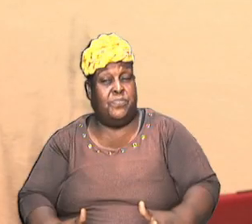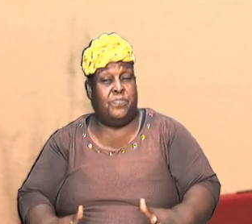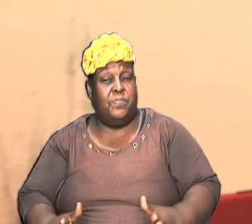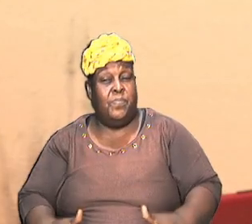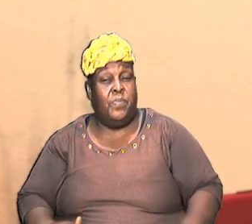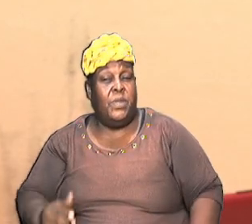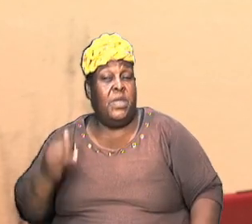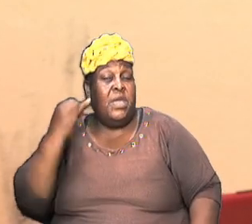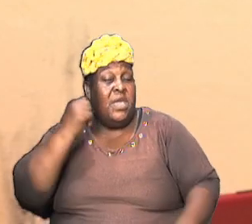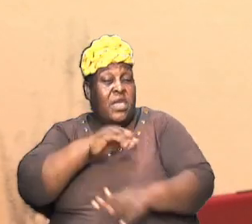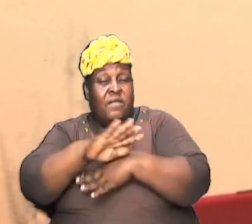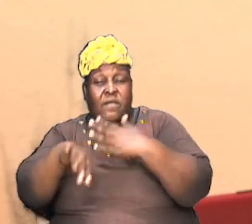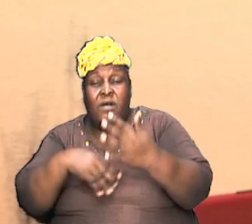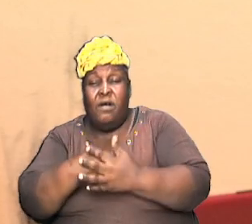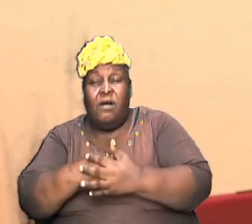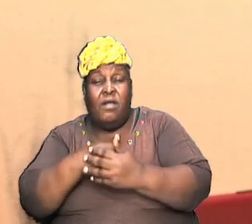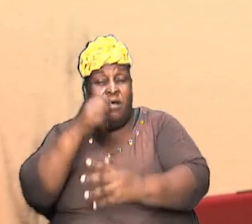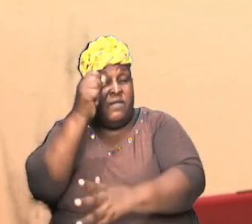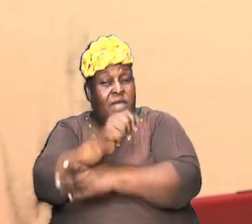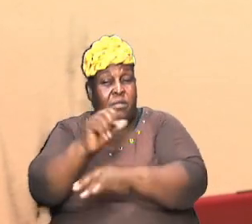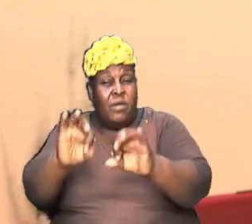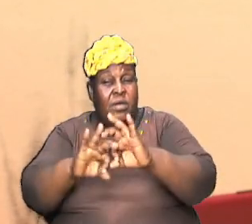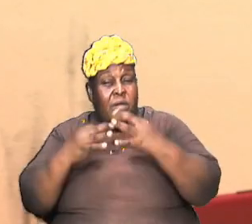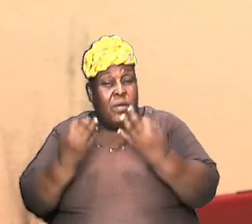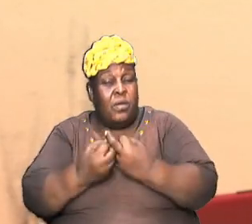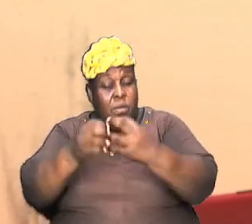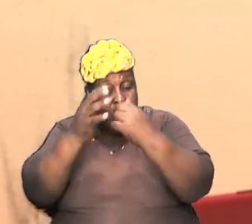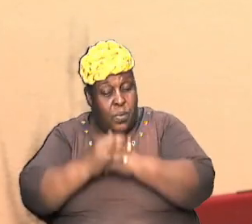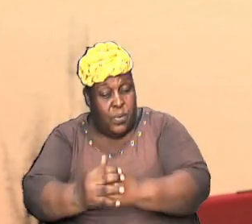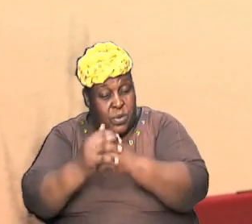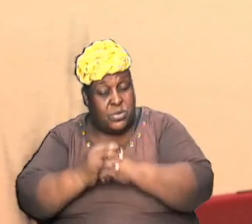now if all of Abraham's family were idol worshippers